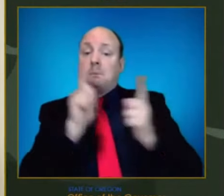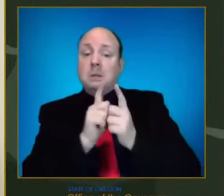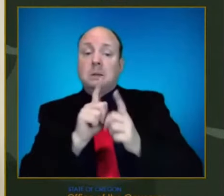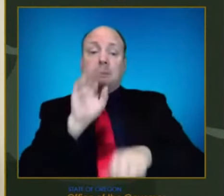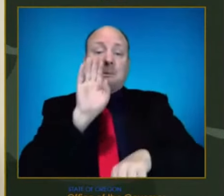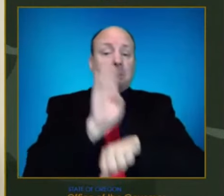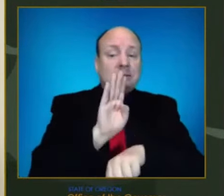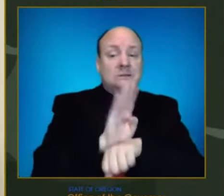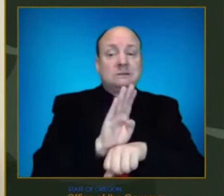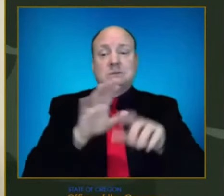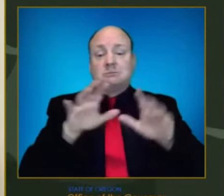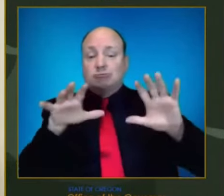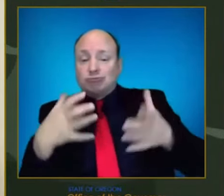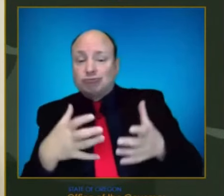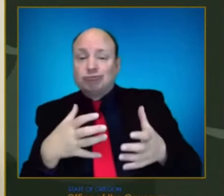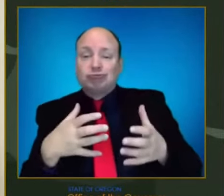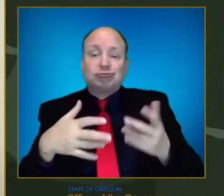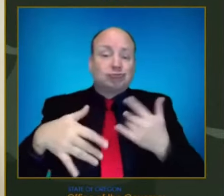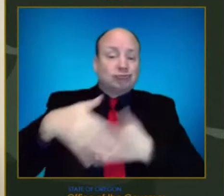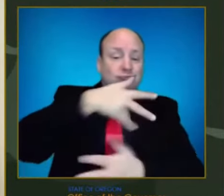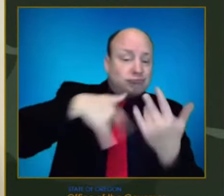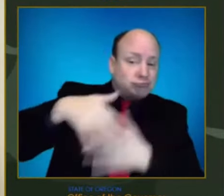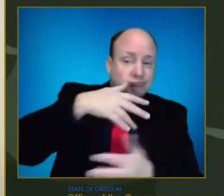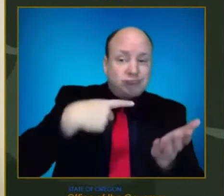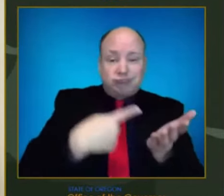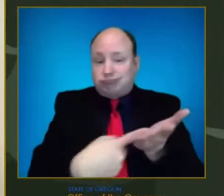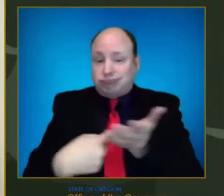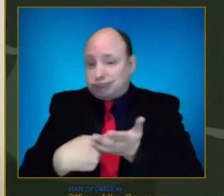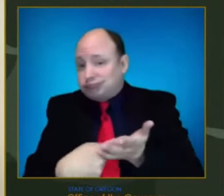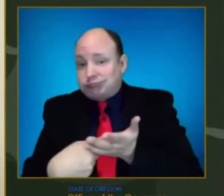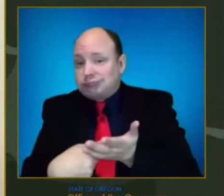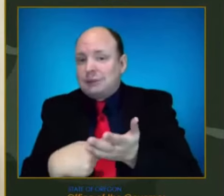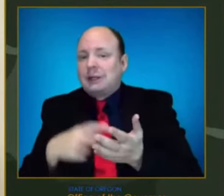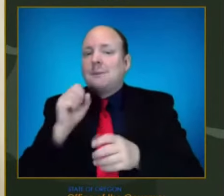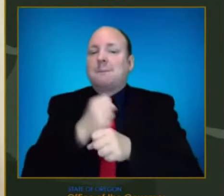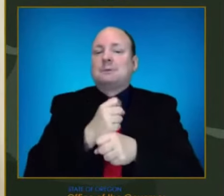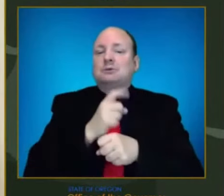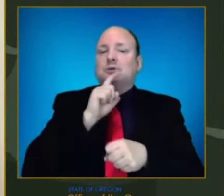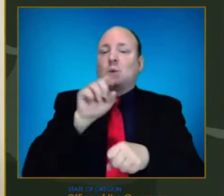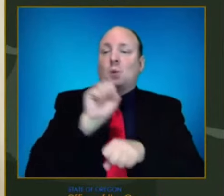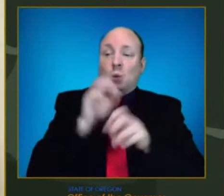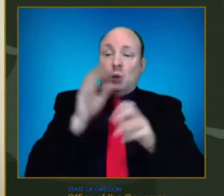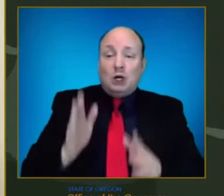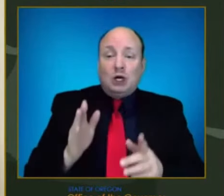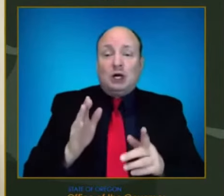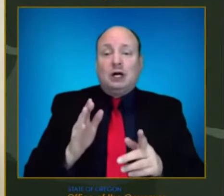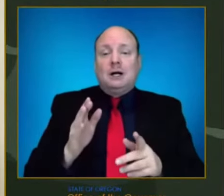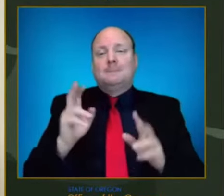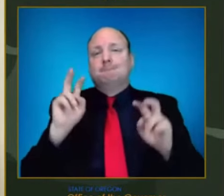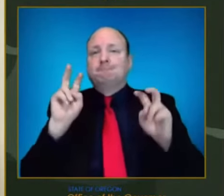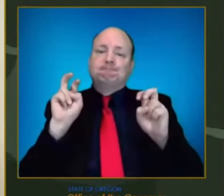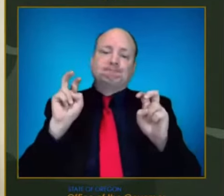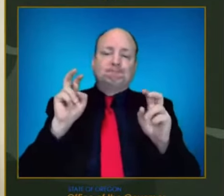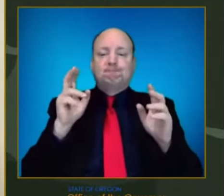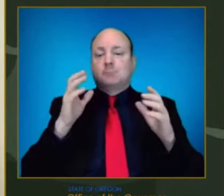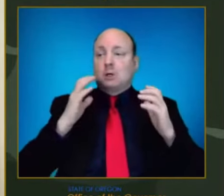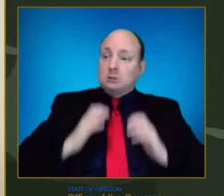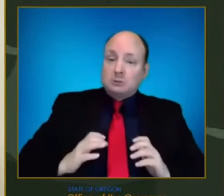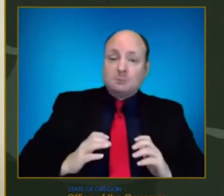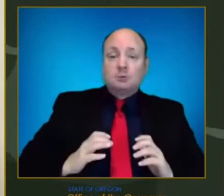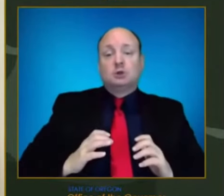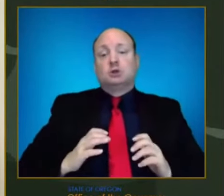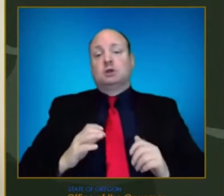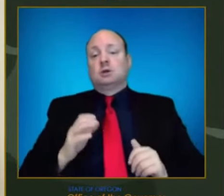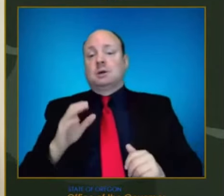they can take to keep their workers, their employees and their customers and clients